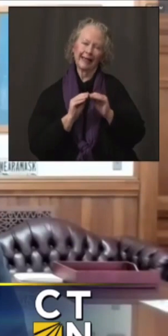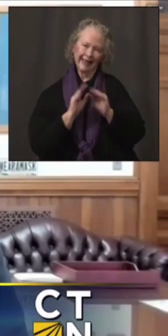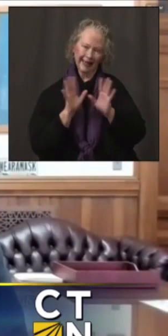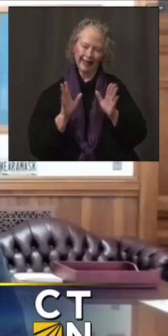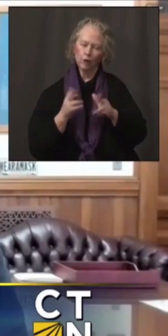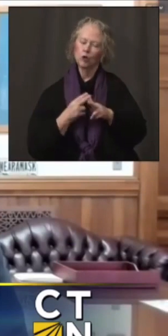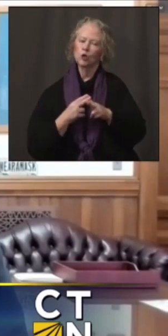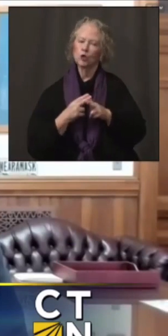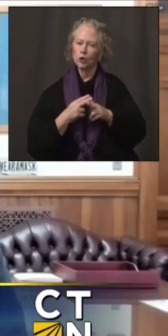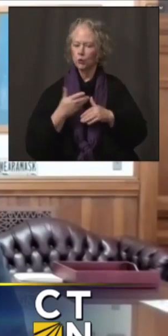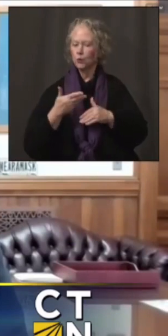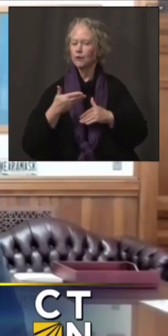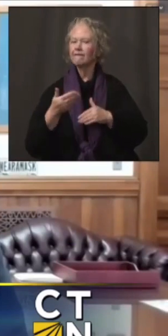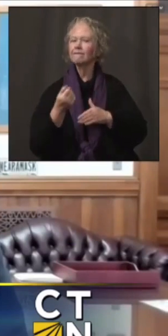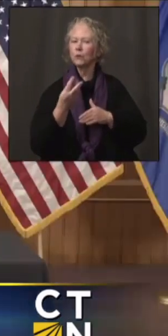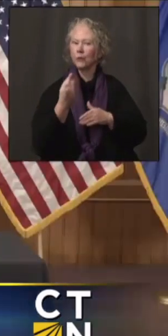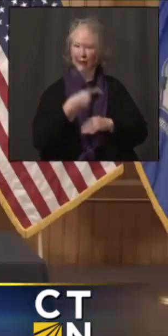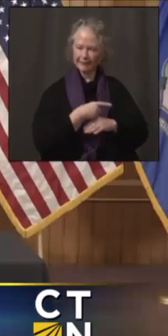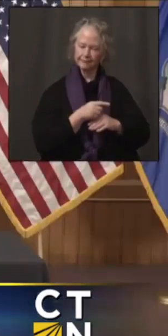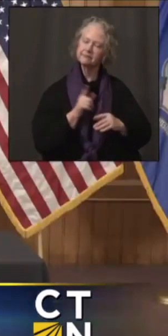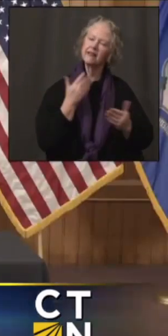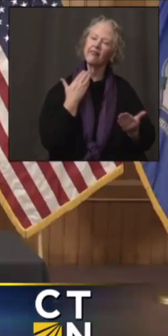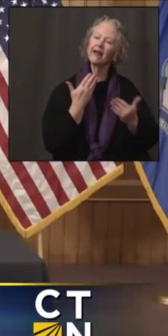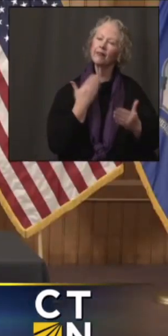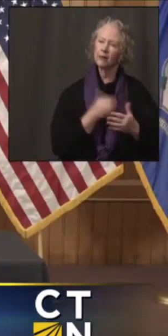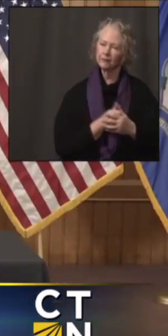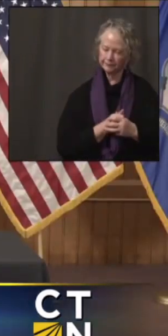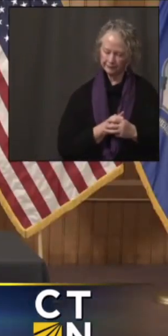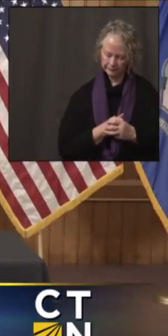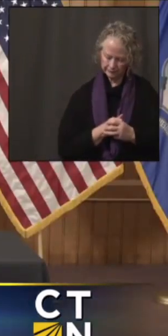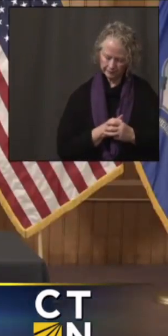in the coming days. Okay. Thanks very much. That's all from me.